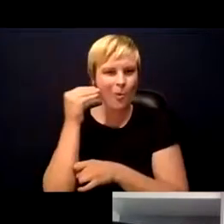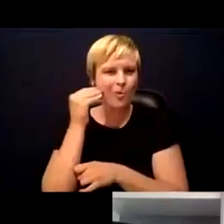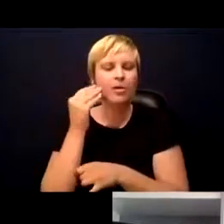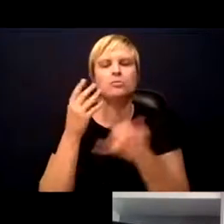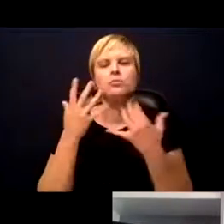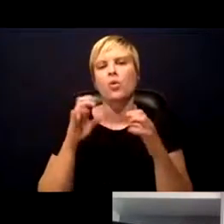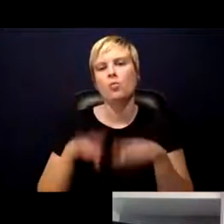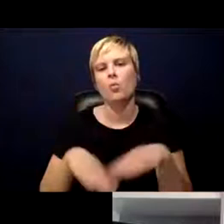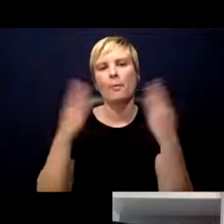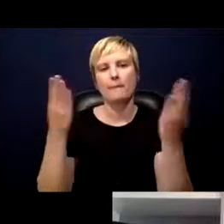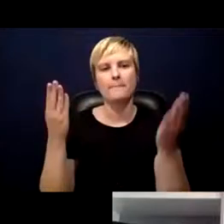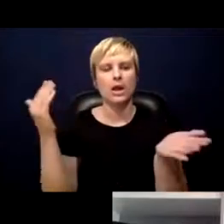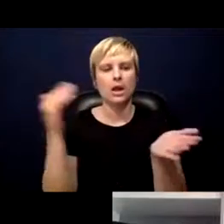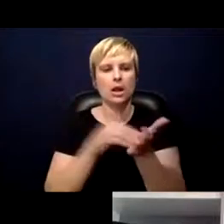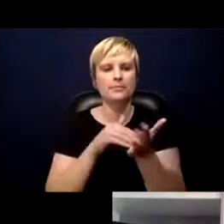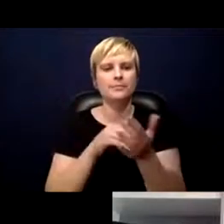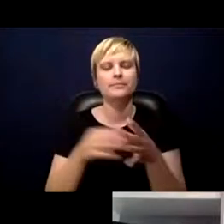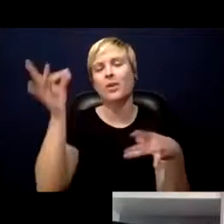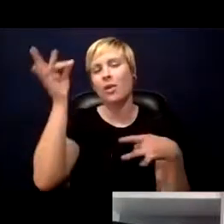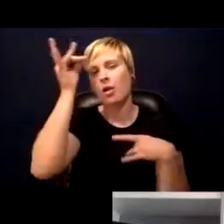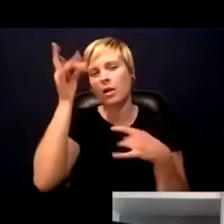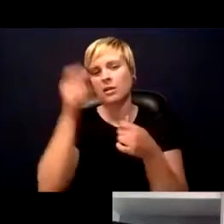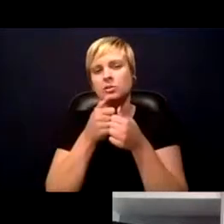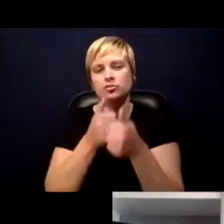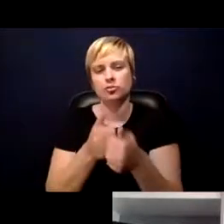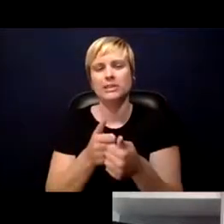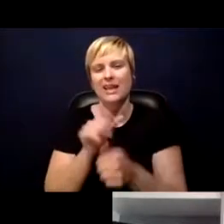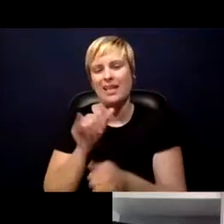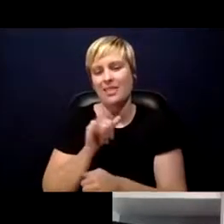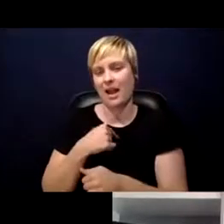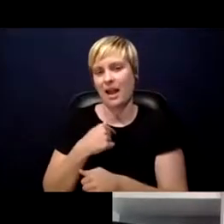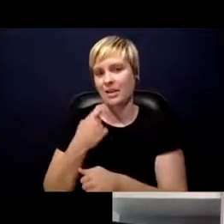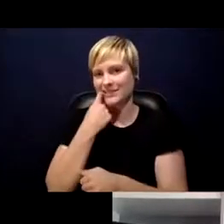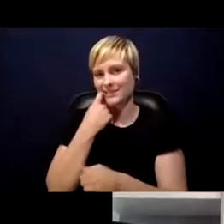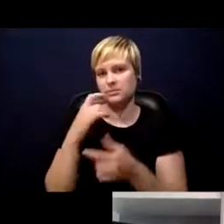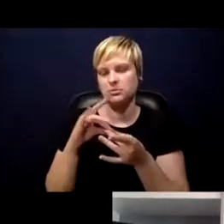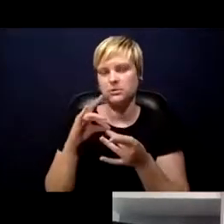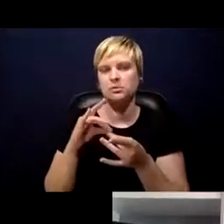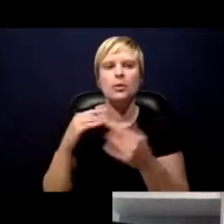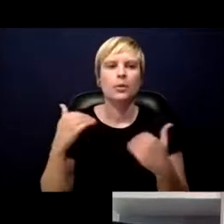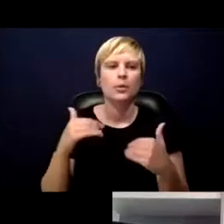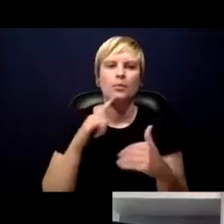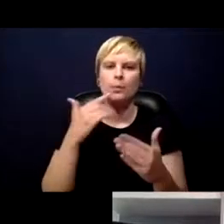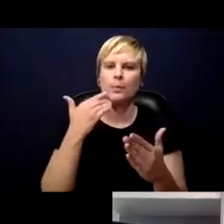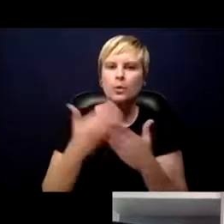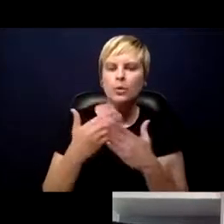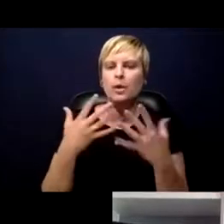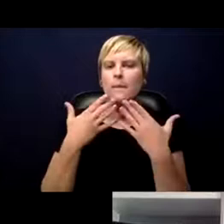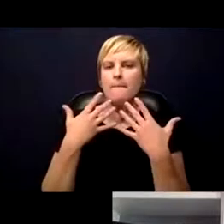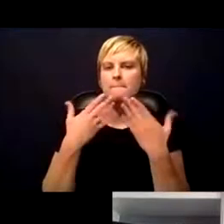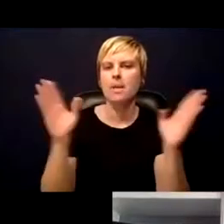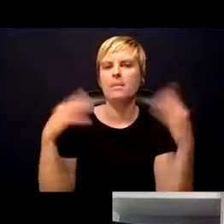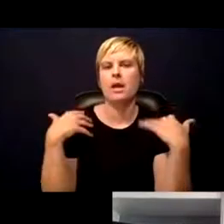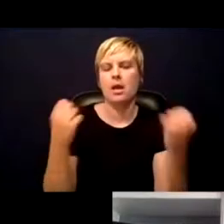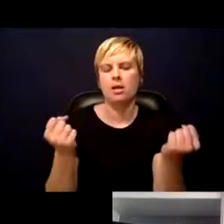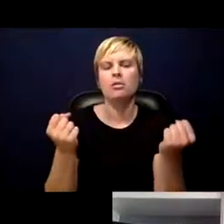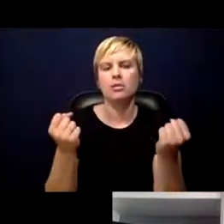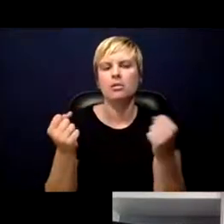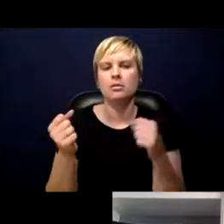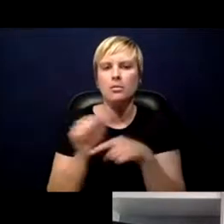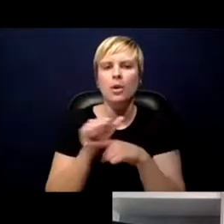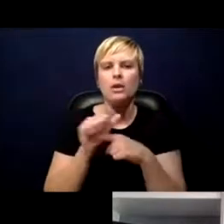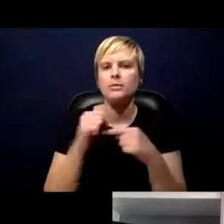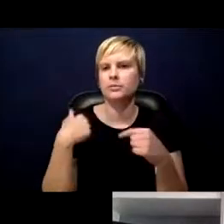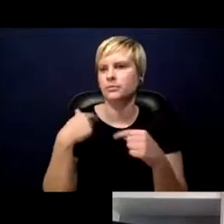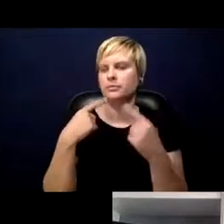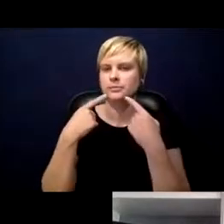country. And contact tracing, as I said earlier, is a great public health practice that has been used successfully to break the